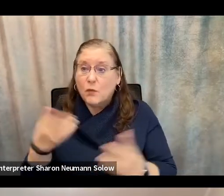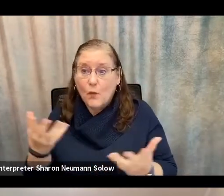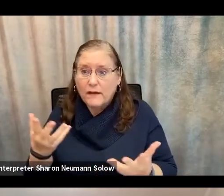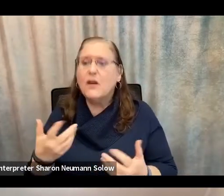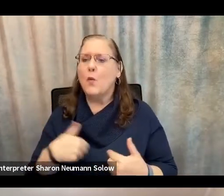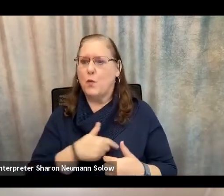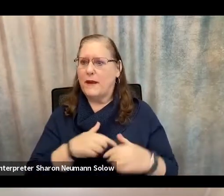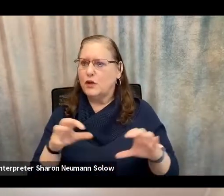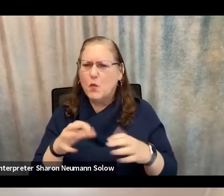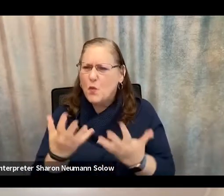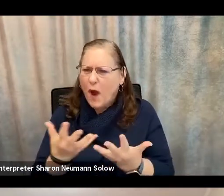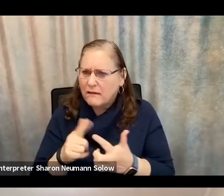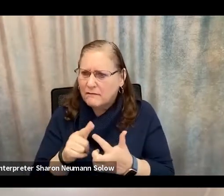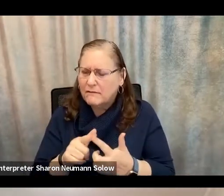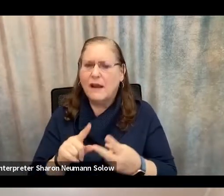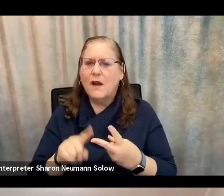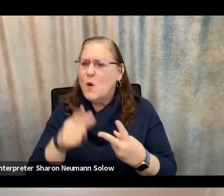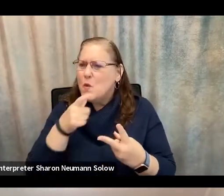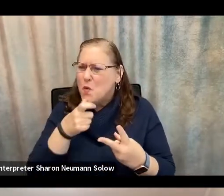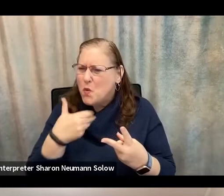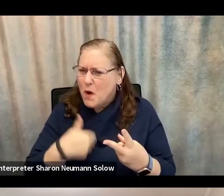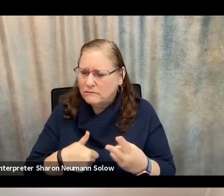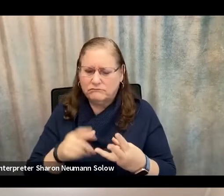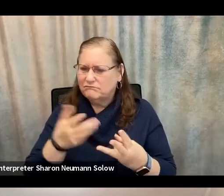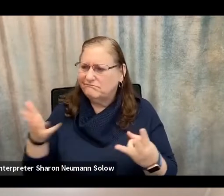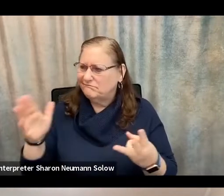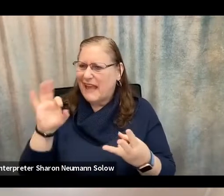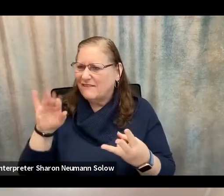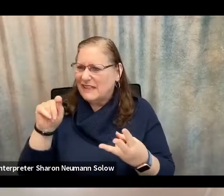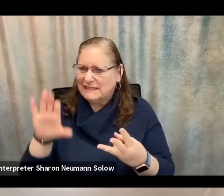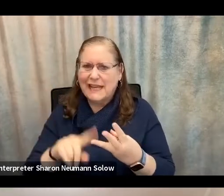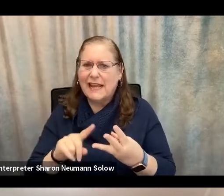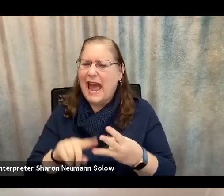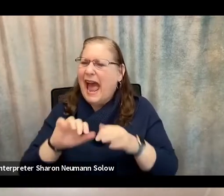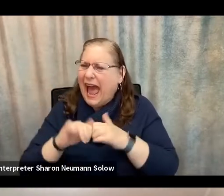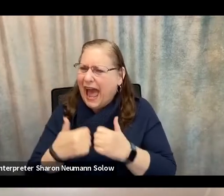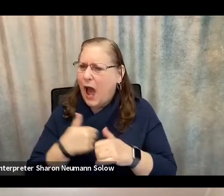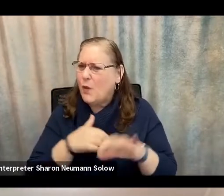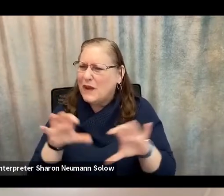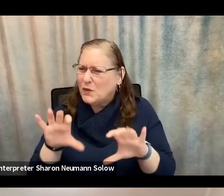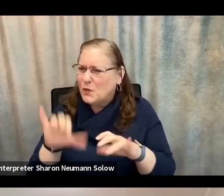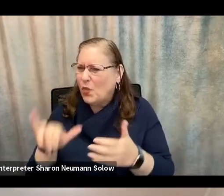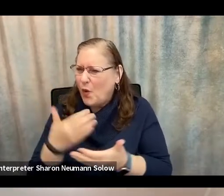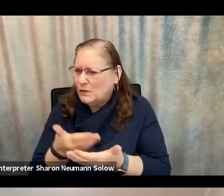Federal Trade Commission is, and how we do what we do. So I'll give you a moment to take a look at the slide.